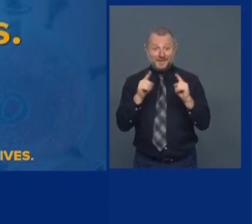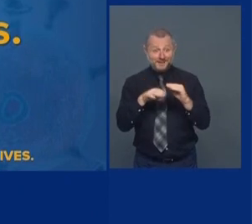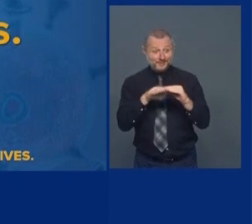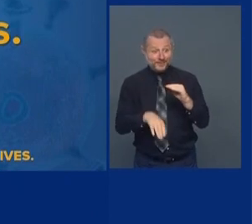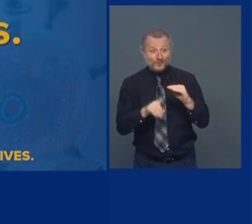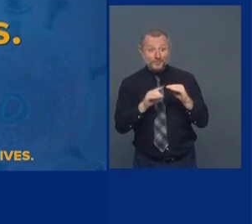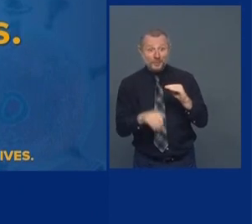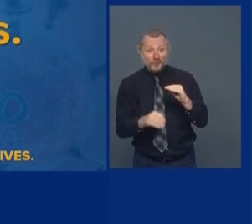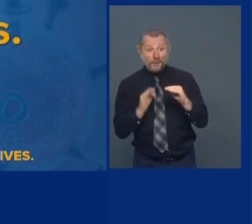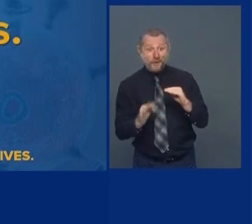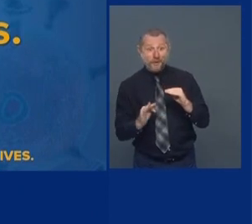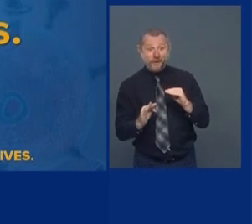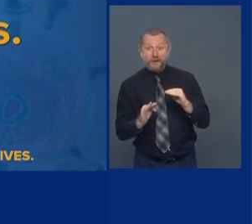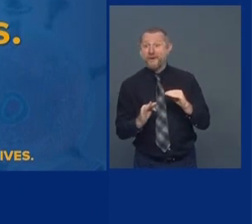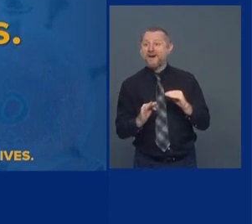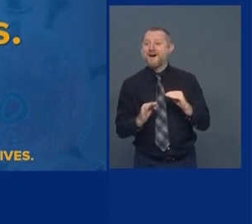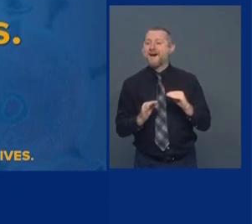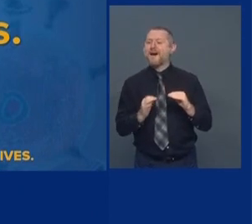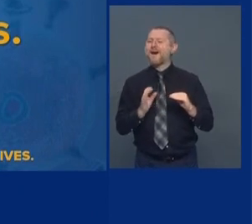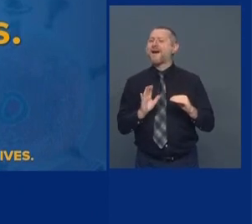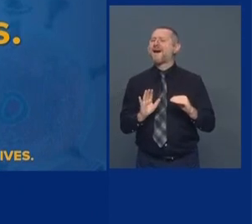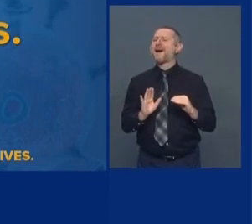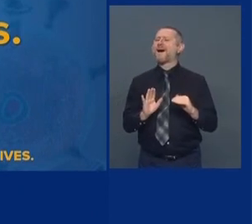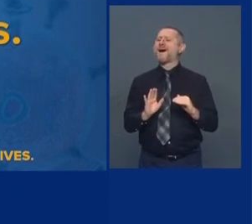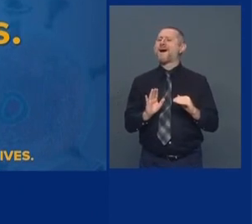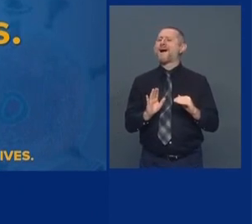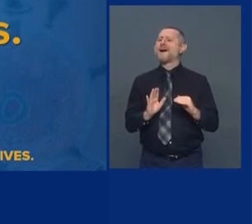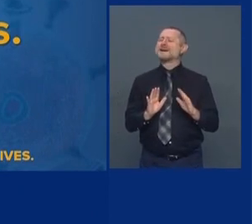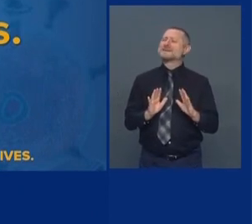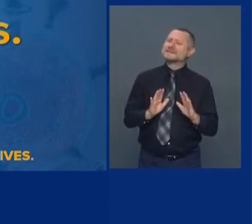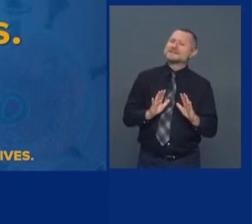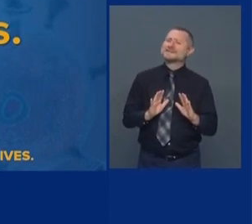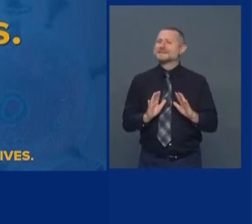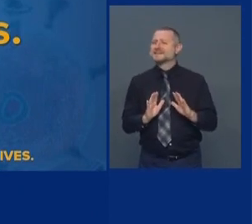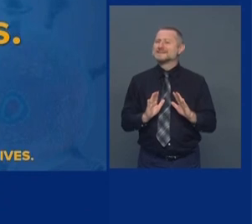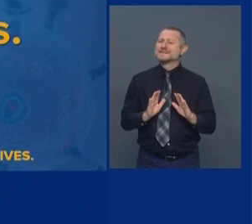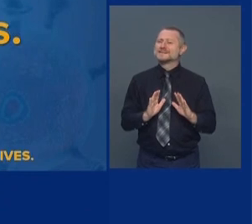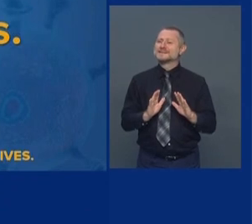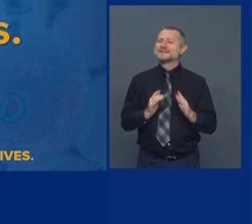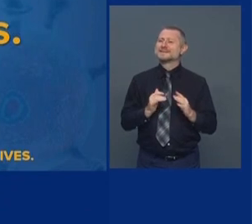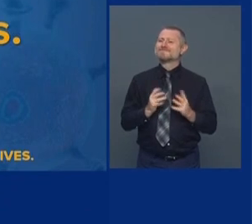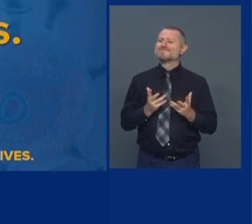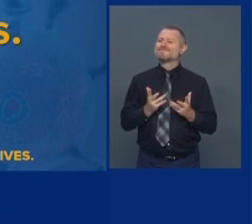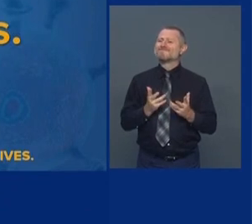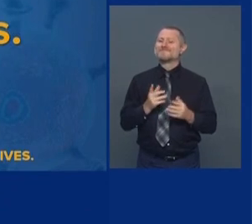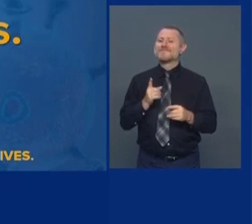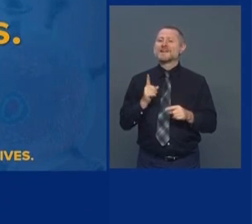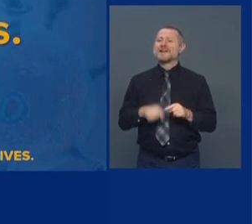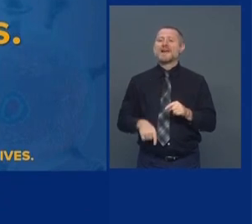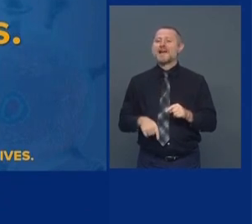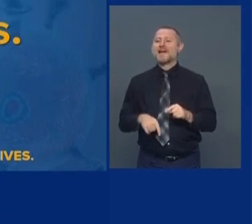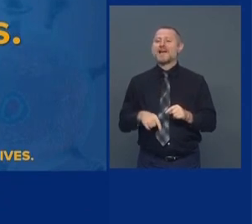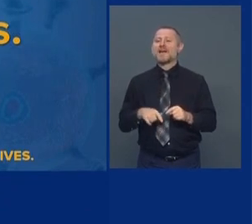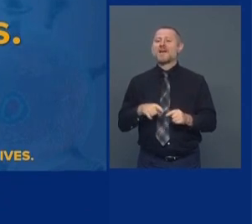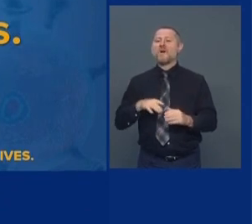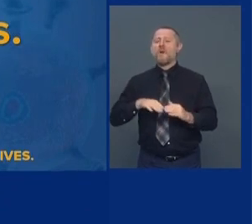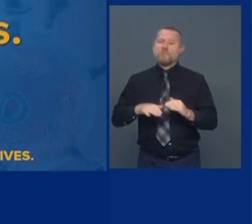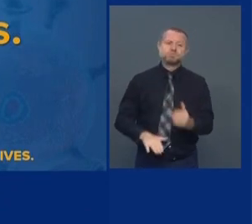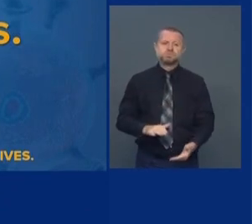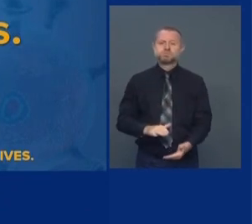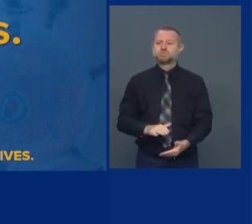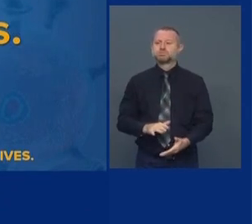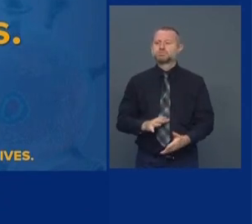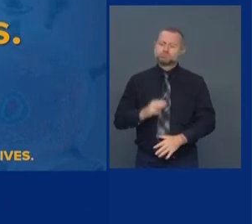not, by any practical measure, going to get much lower. Just make sure